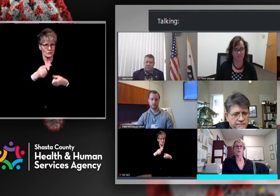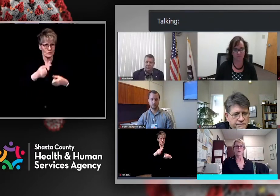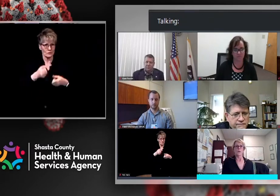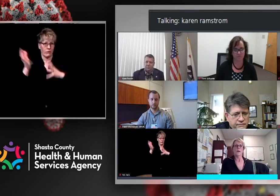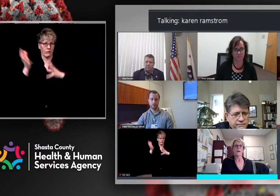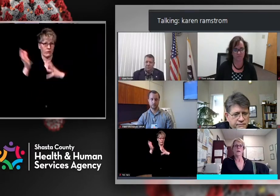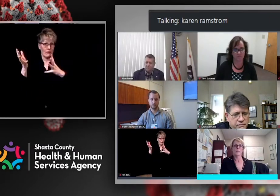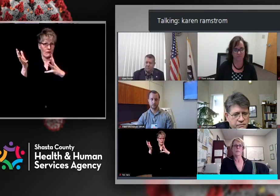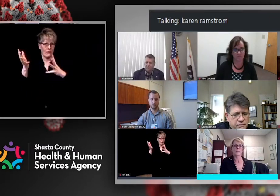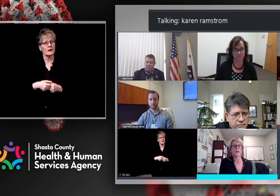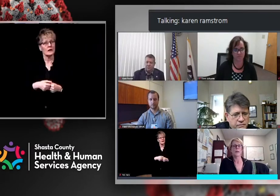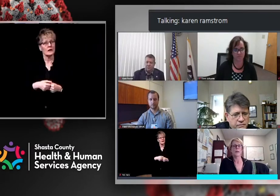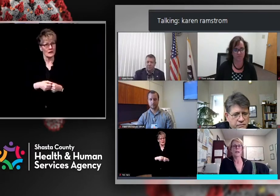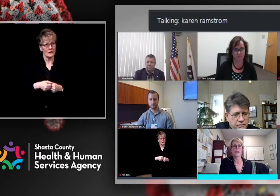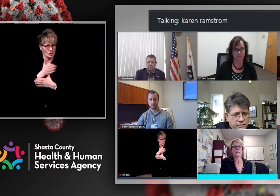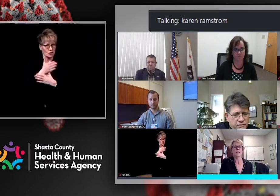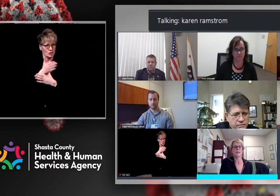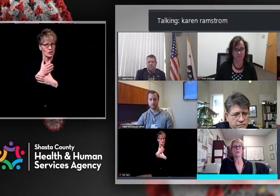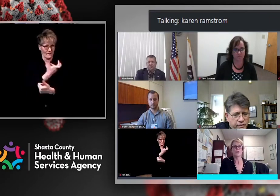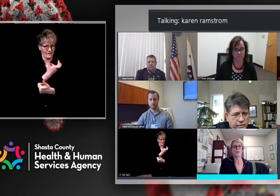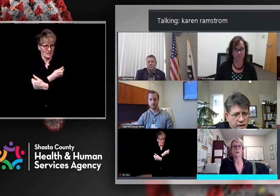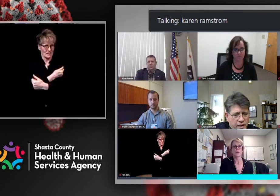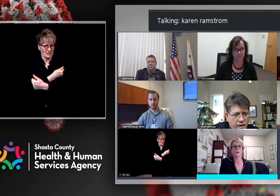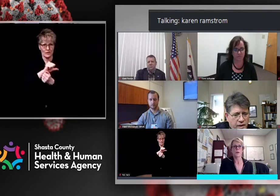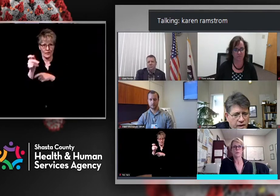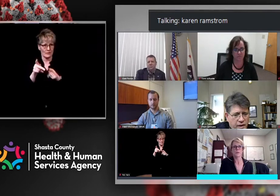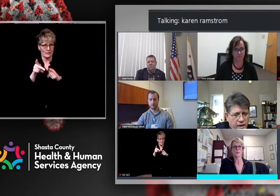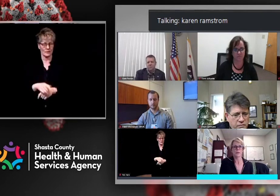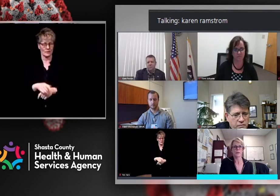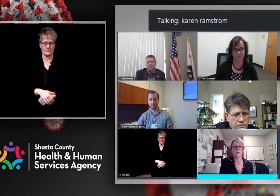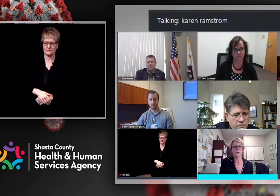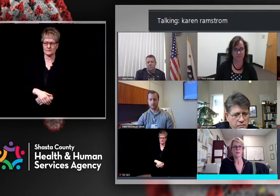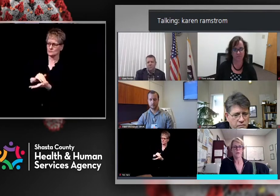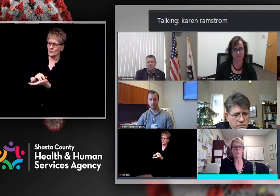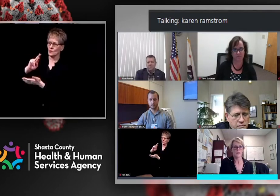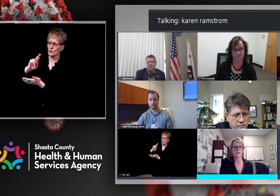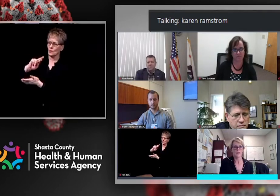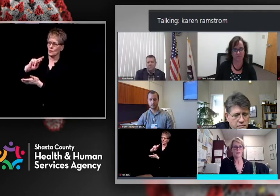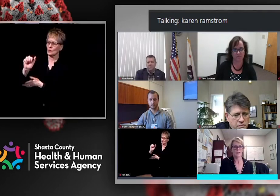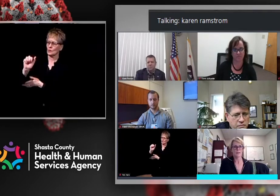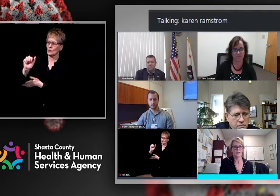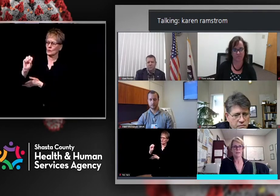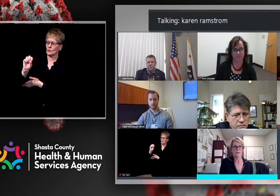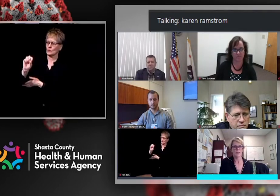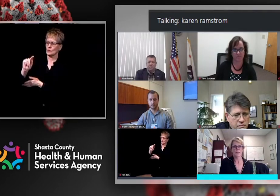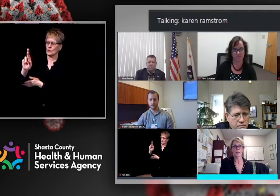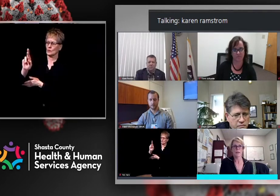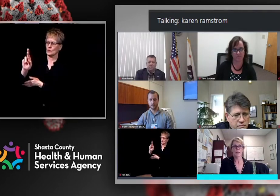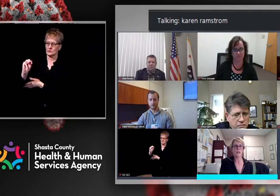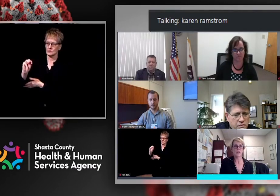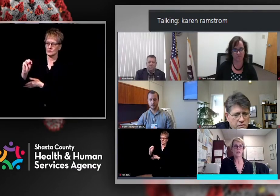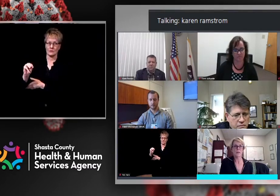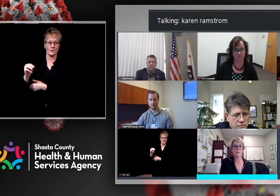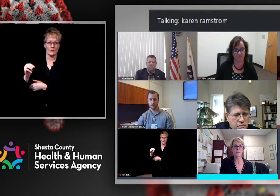So we haven't seen an issue with not being able to get it out because of interest. We actually have a lot of people